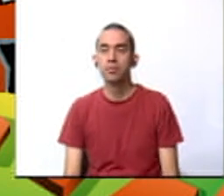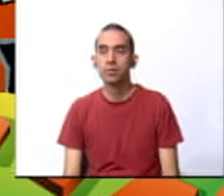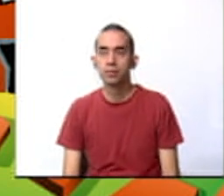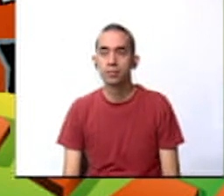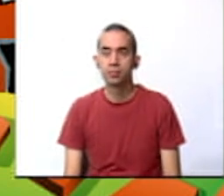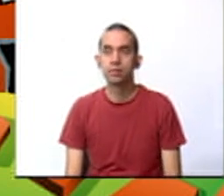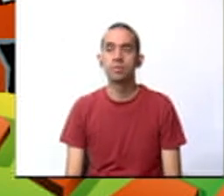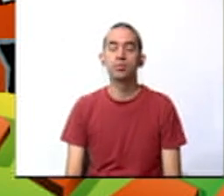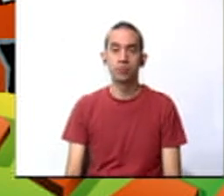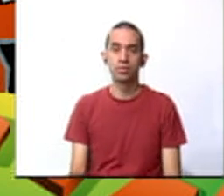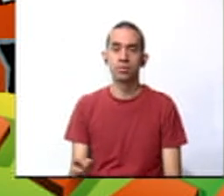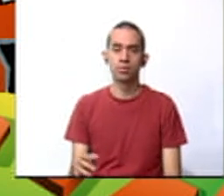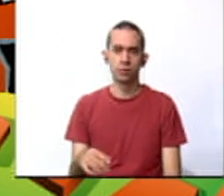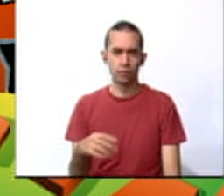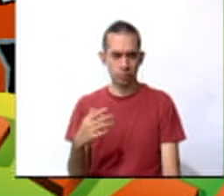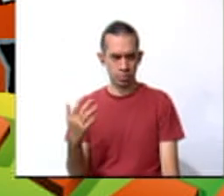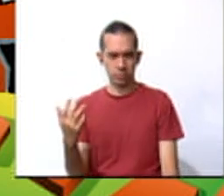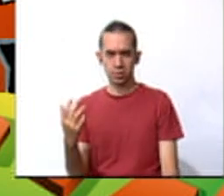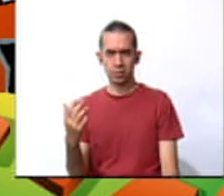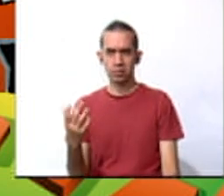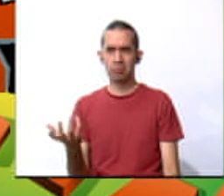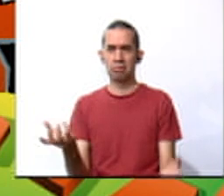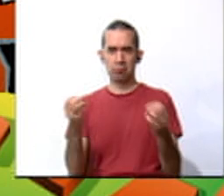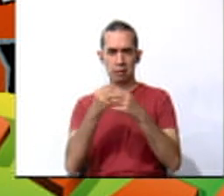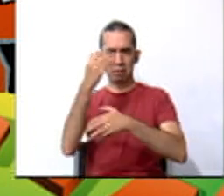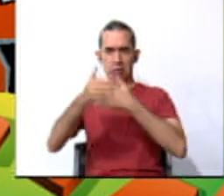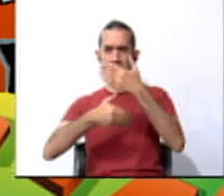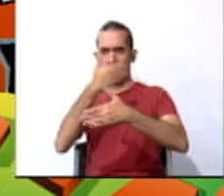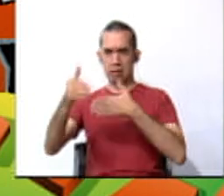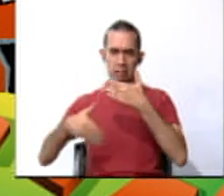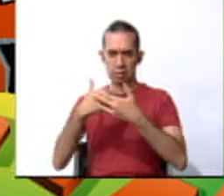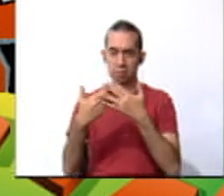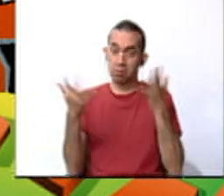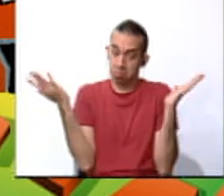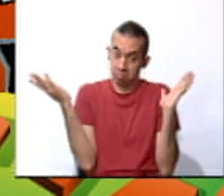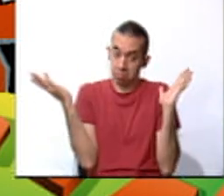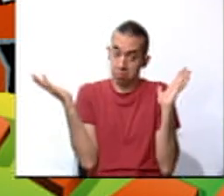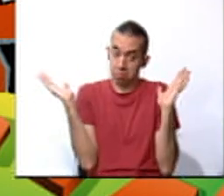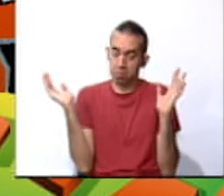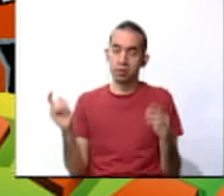more toilet paper. Just in case.